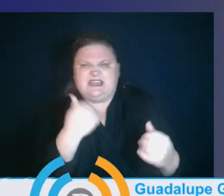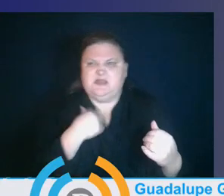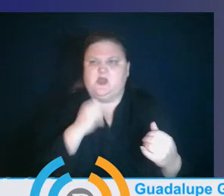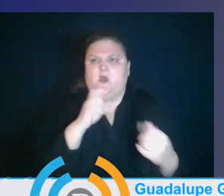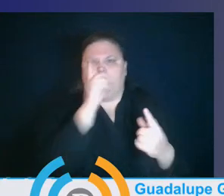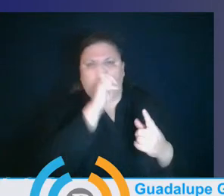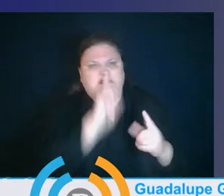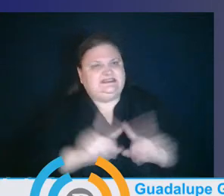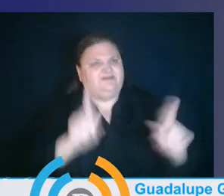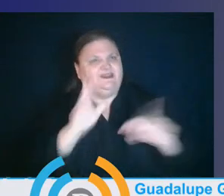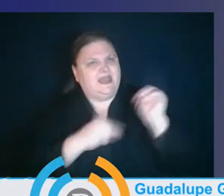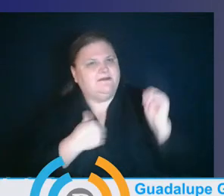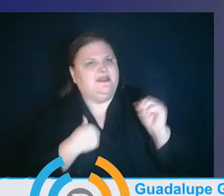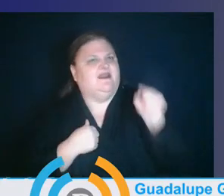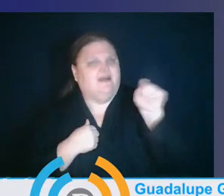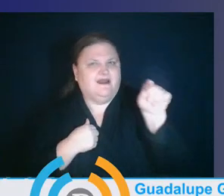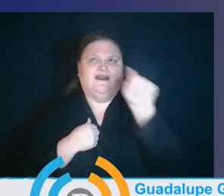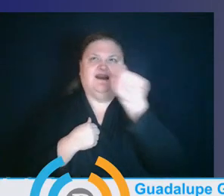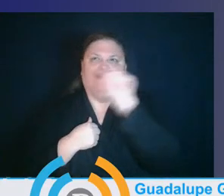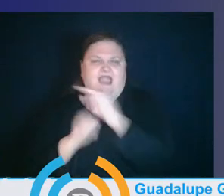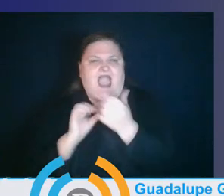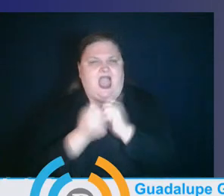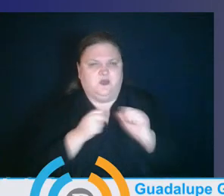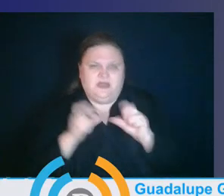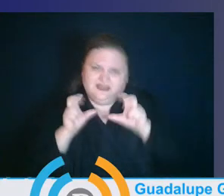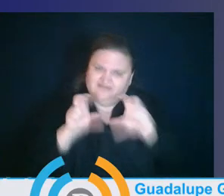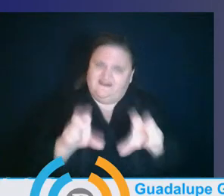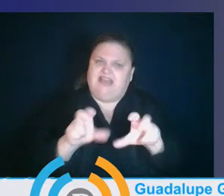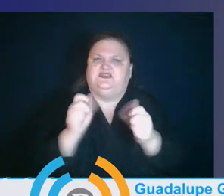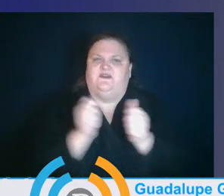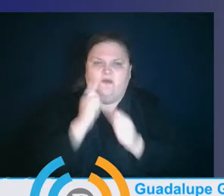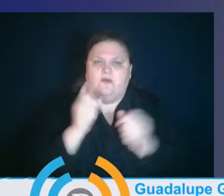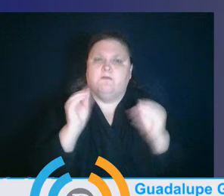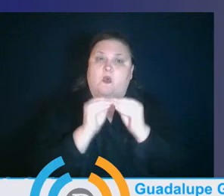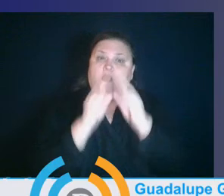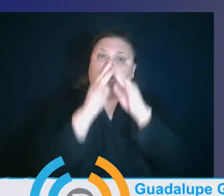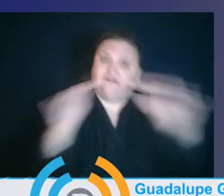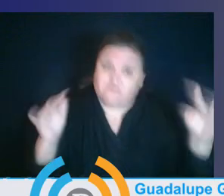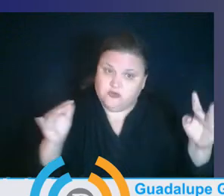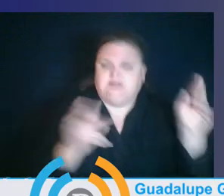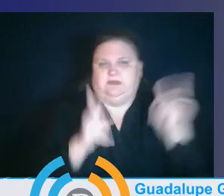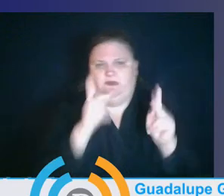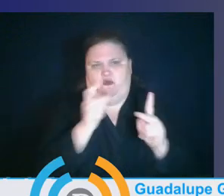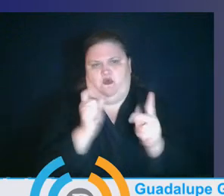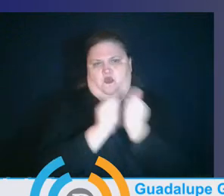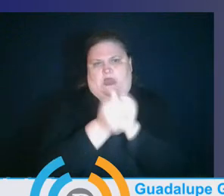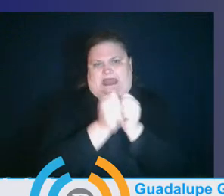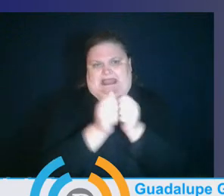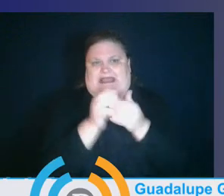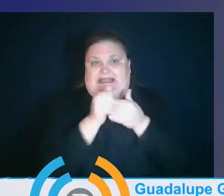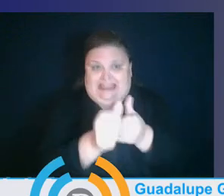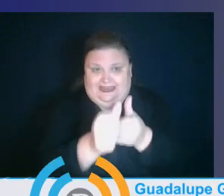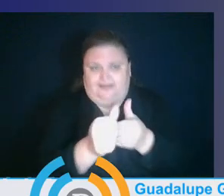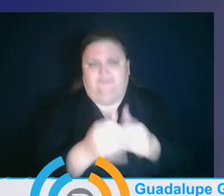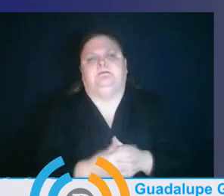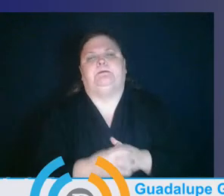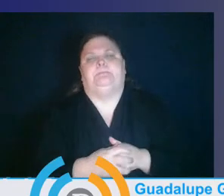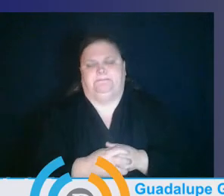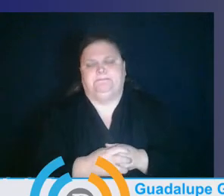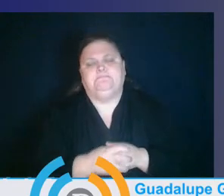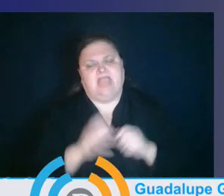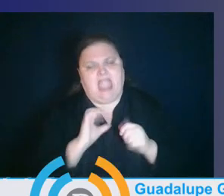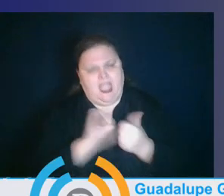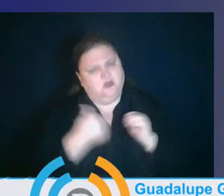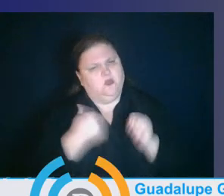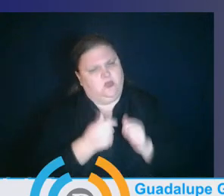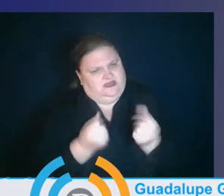how do we invest in all of those diverse pipelines to make sure those candidates are there? And how are we cultivating and nurturing them? I'm thankful that we're seeking